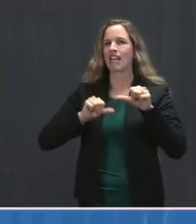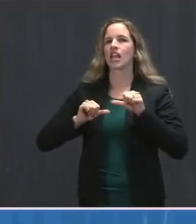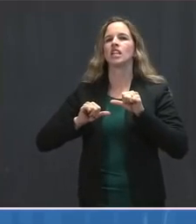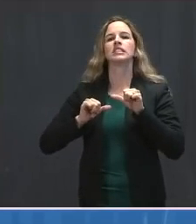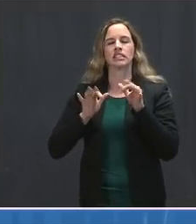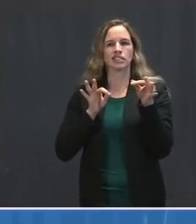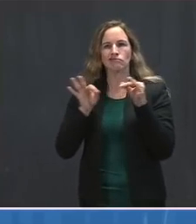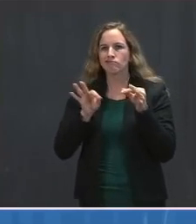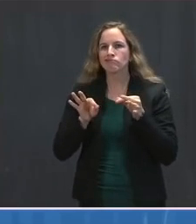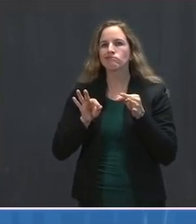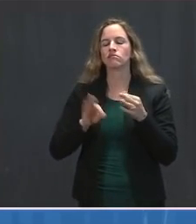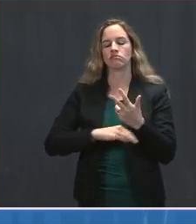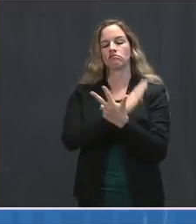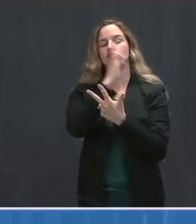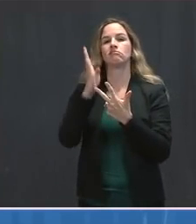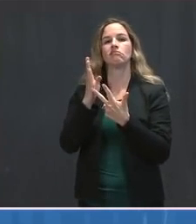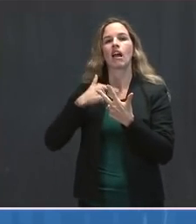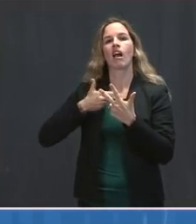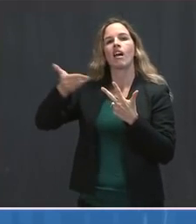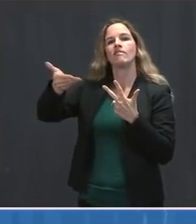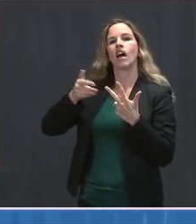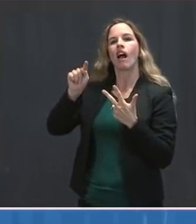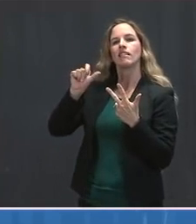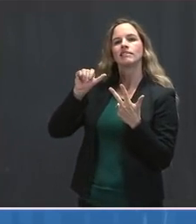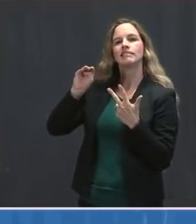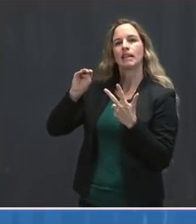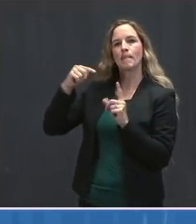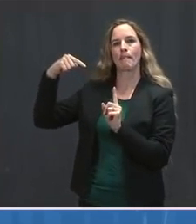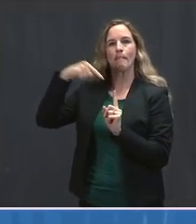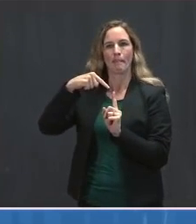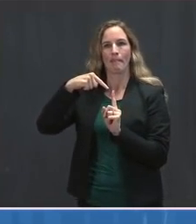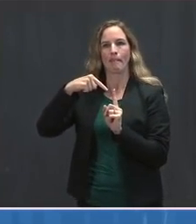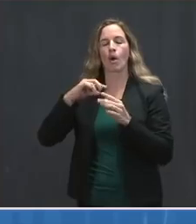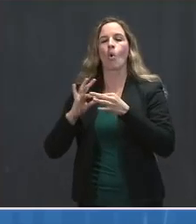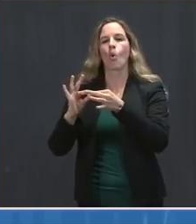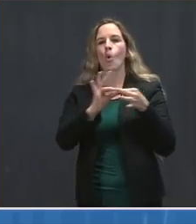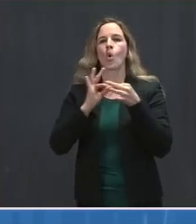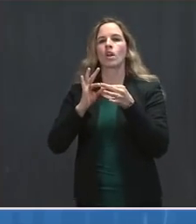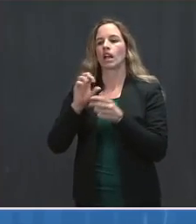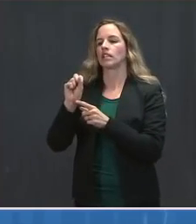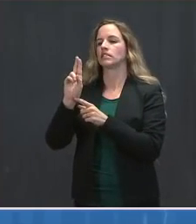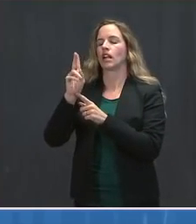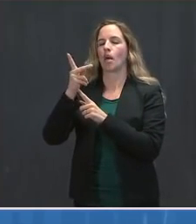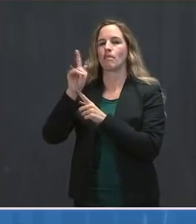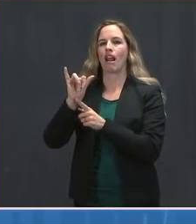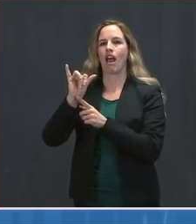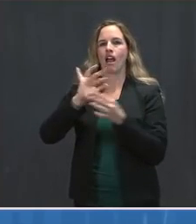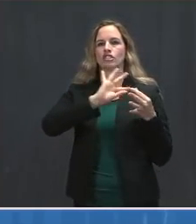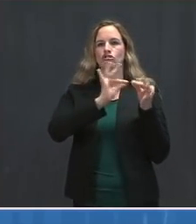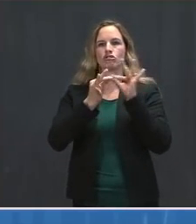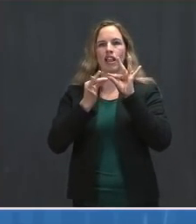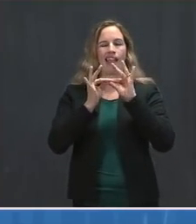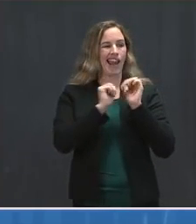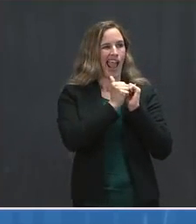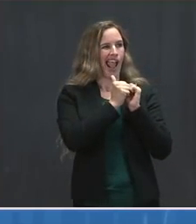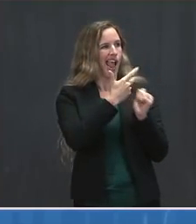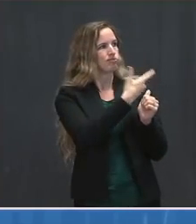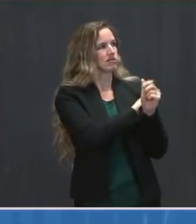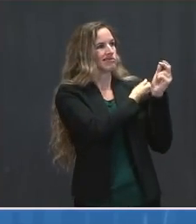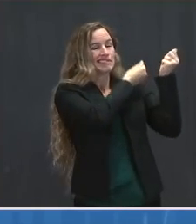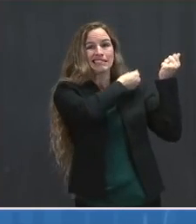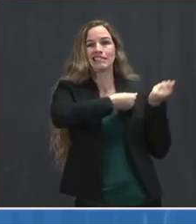Tim Manning, who coordinates our supply chain, to provide detail into questions many of you have had